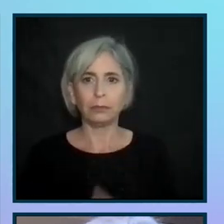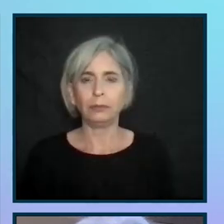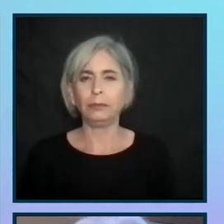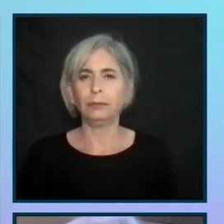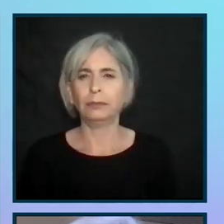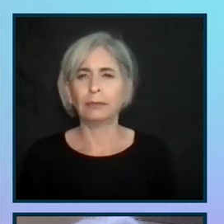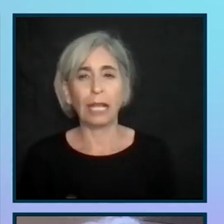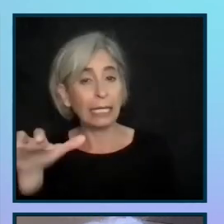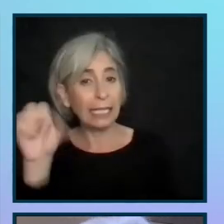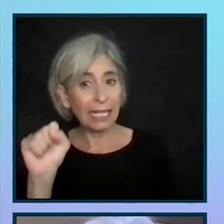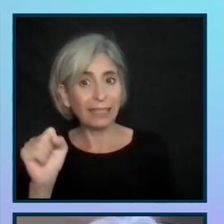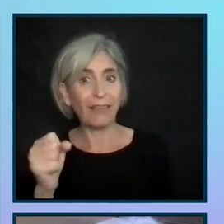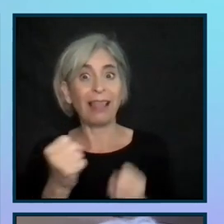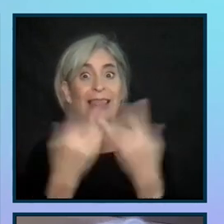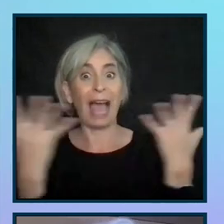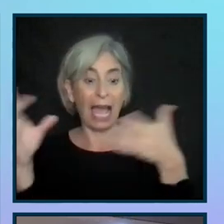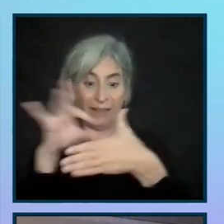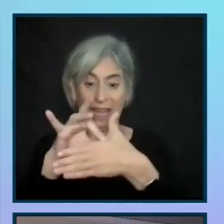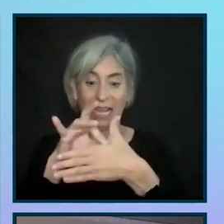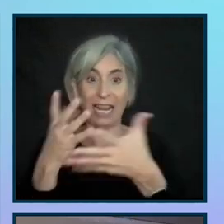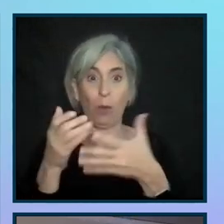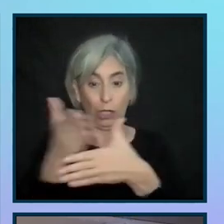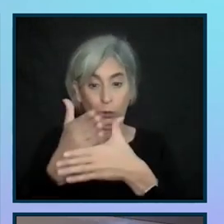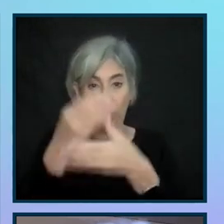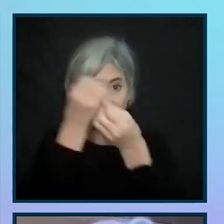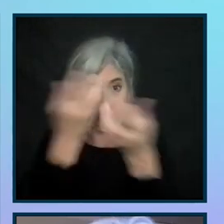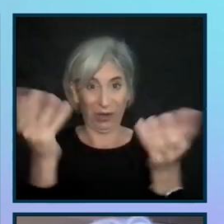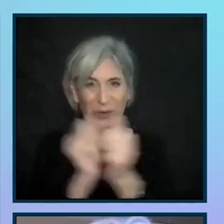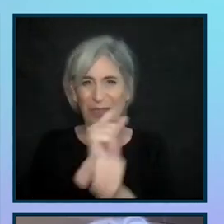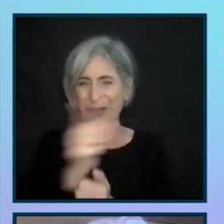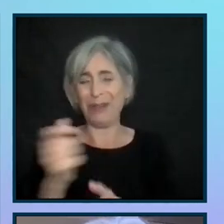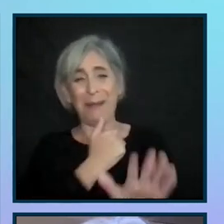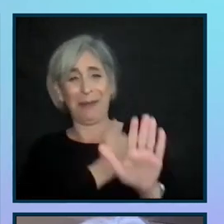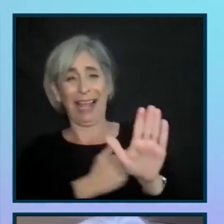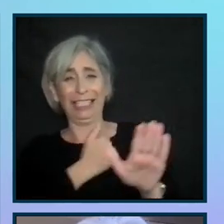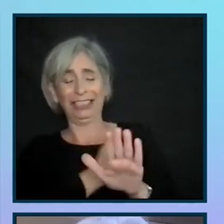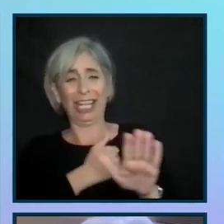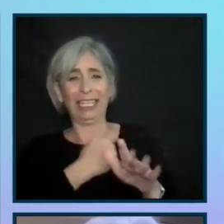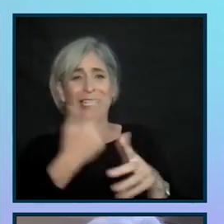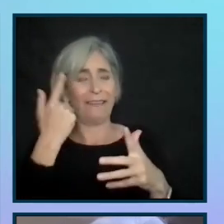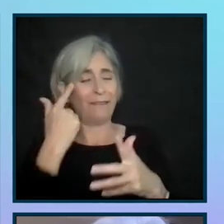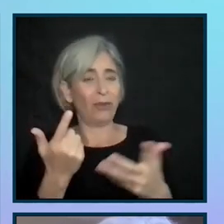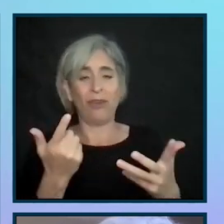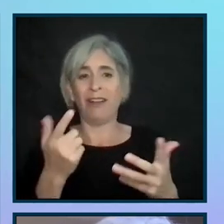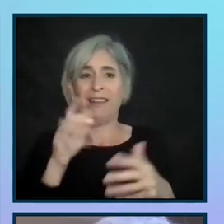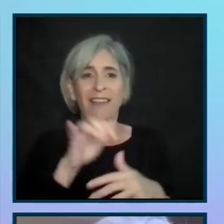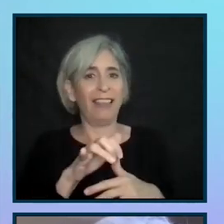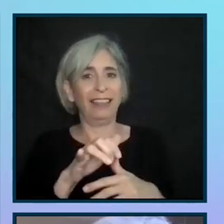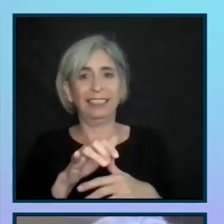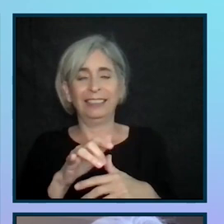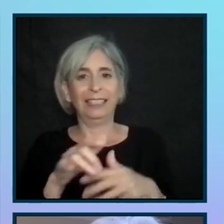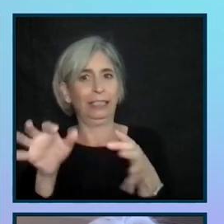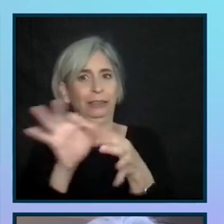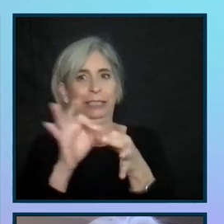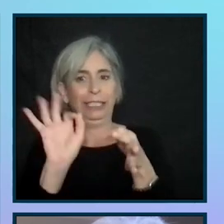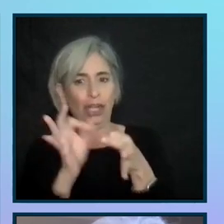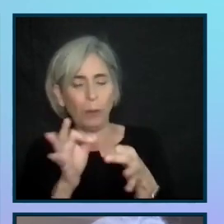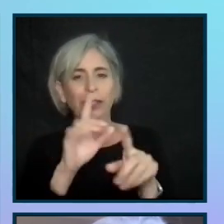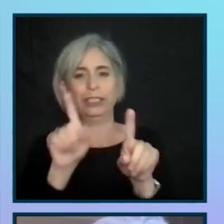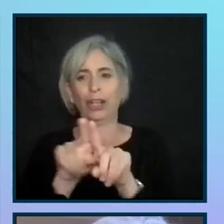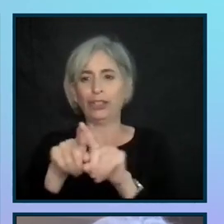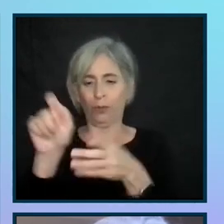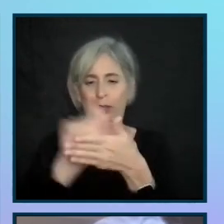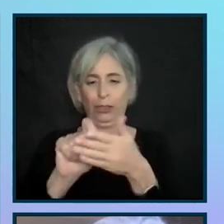So, yes, I have a lot of content I want to share with you. So I apologize for the talking. I'm thankful for the transcribers and the sign language